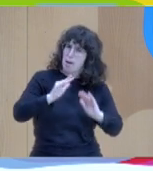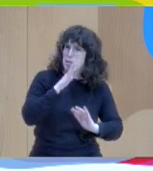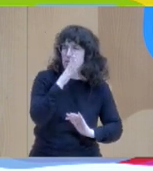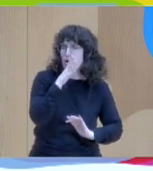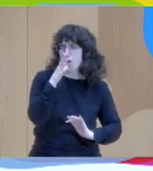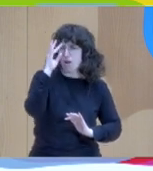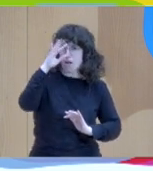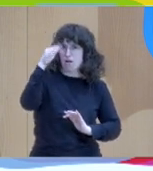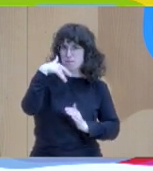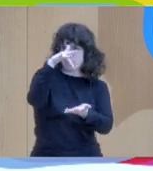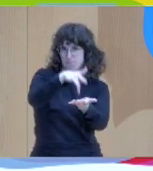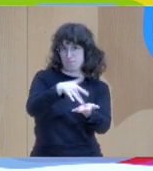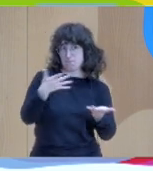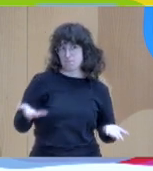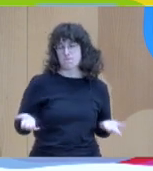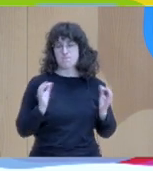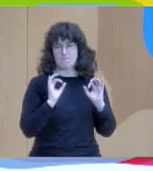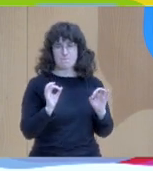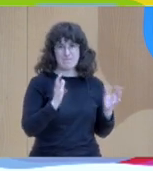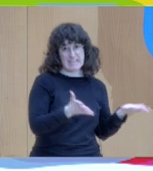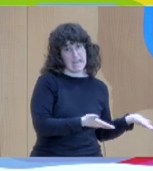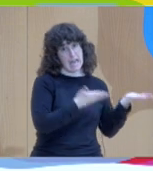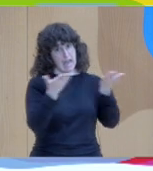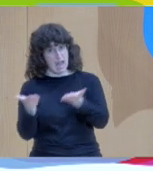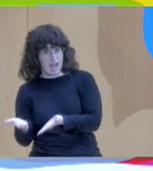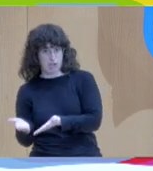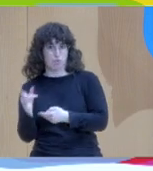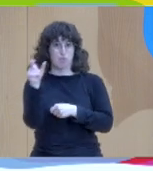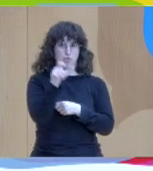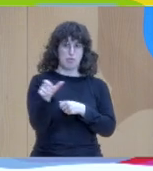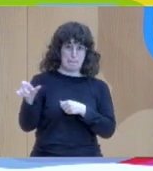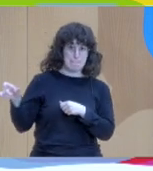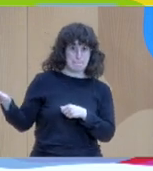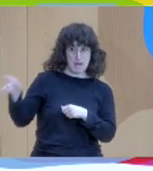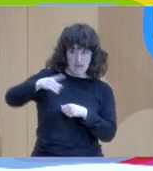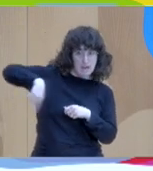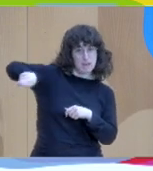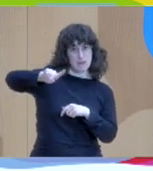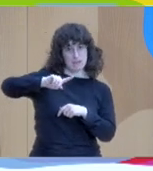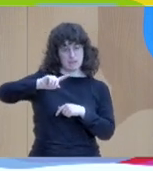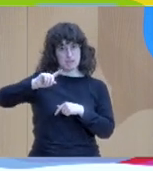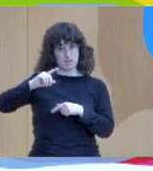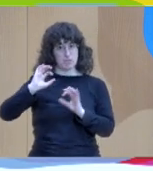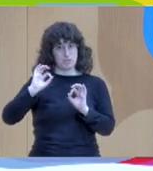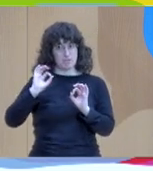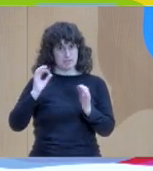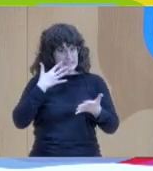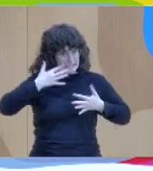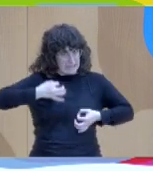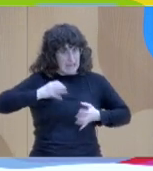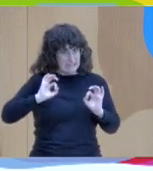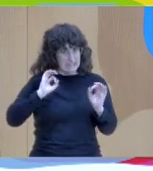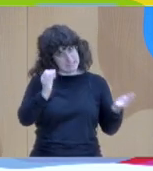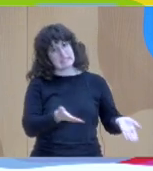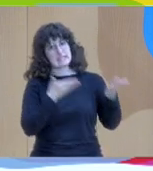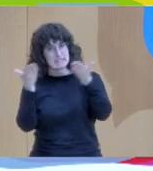you are helping these people to go into the future in their mind but what you are actually helping these people to talk